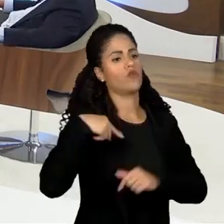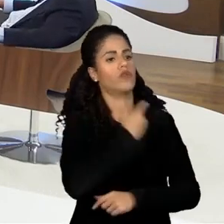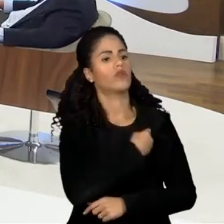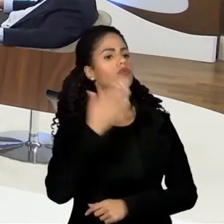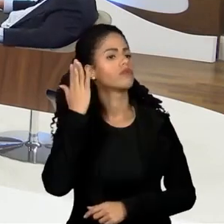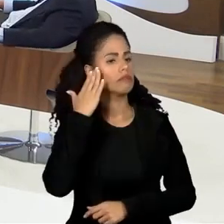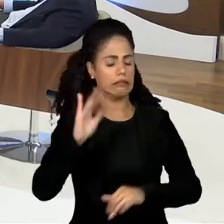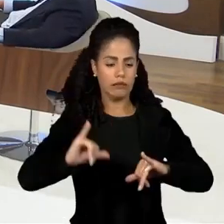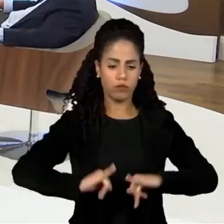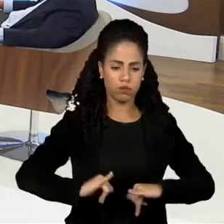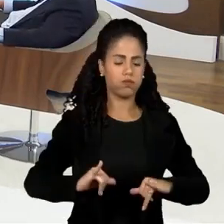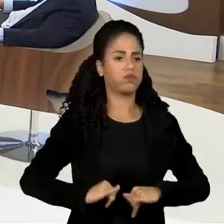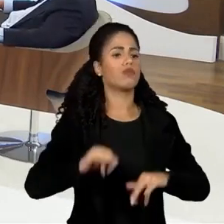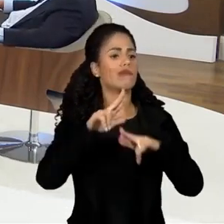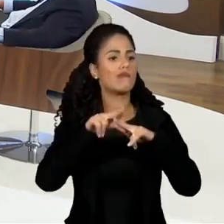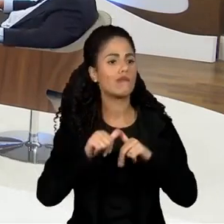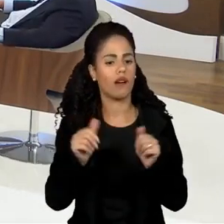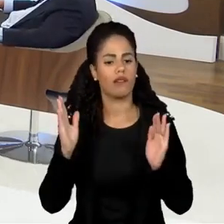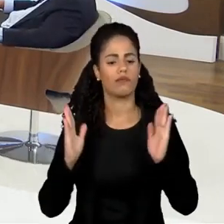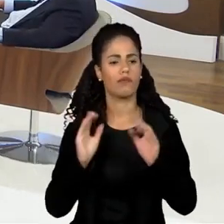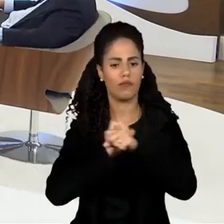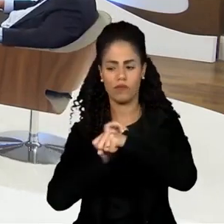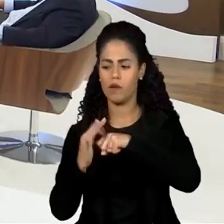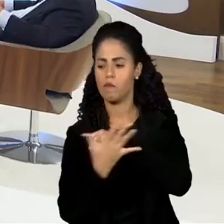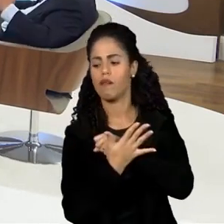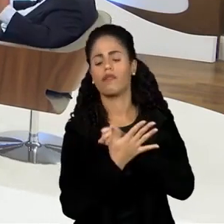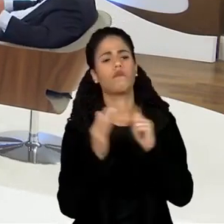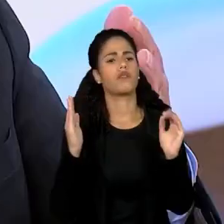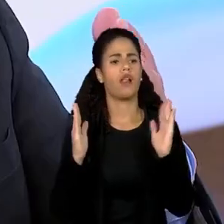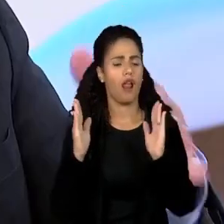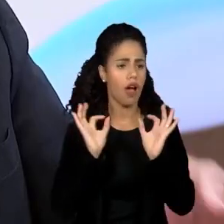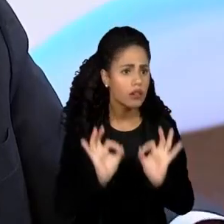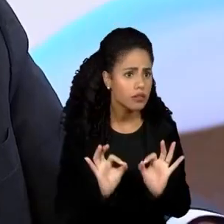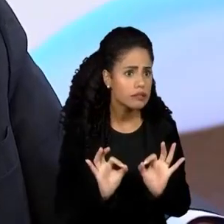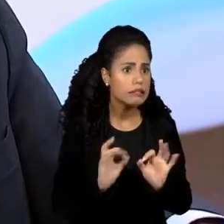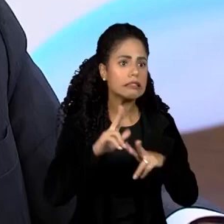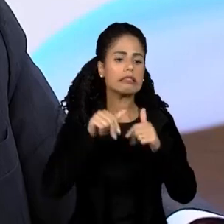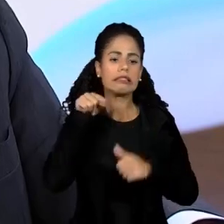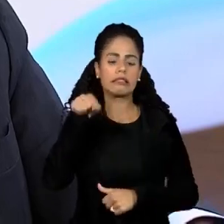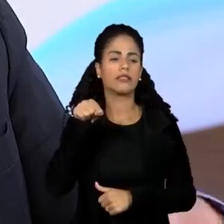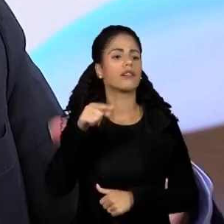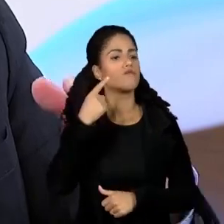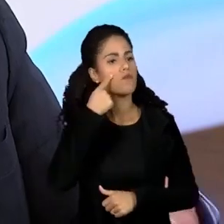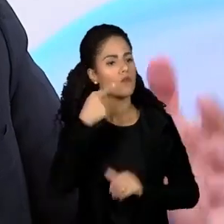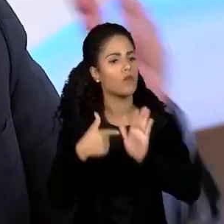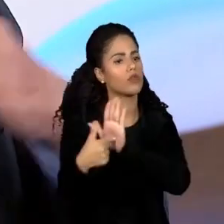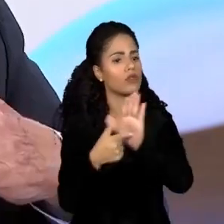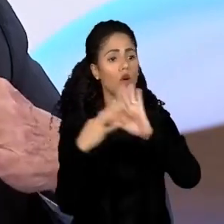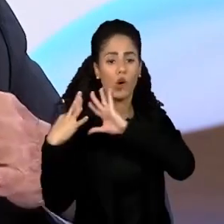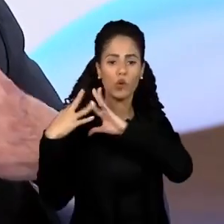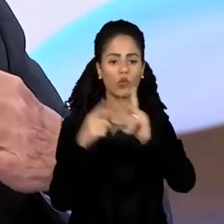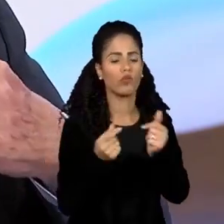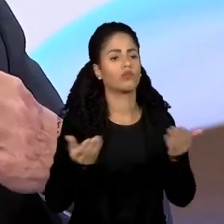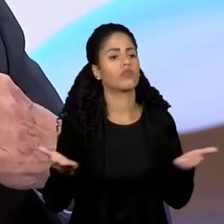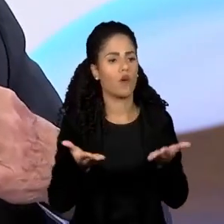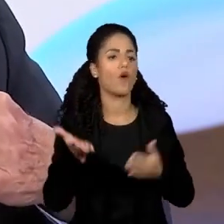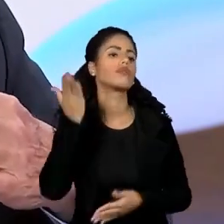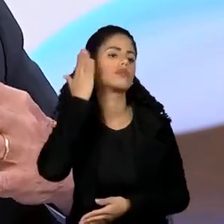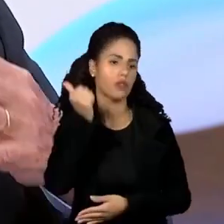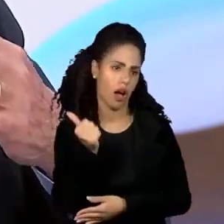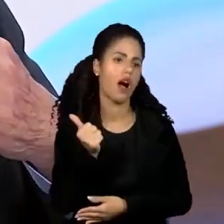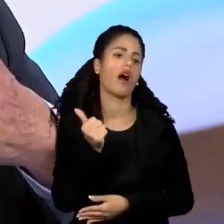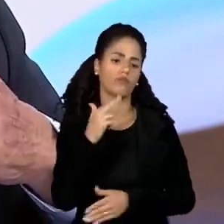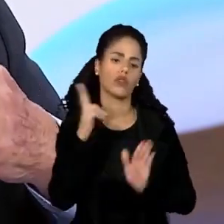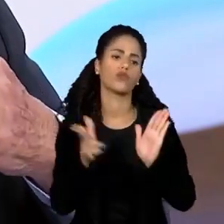the pandemic. That's just one instance where everybody now recognizes